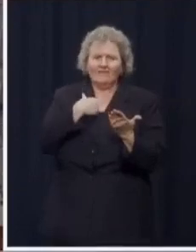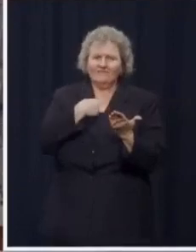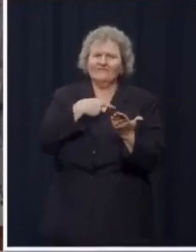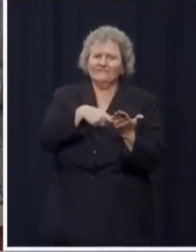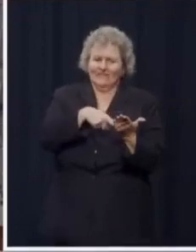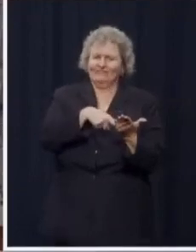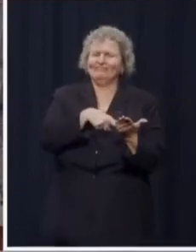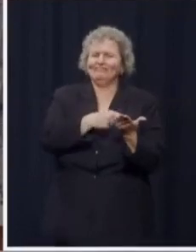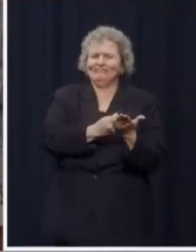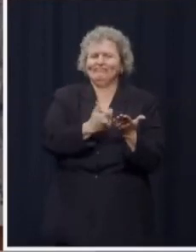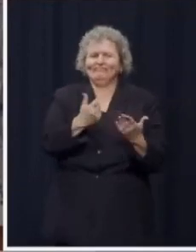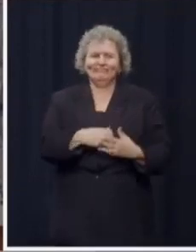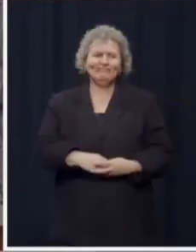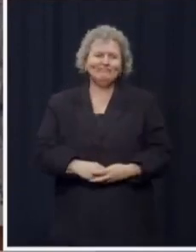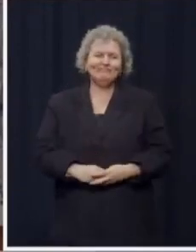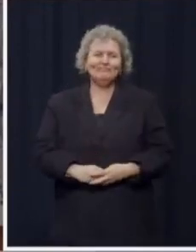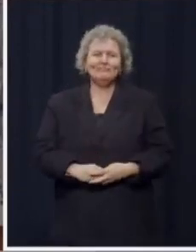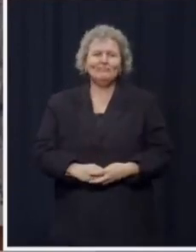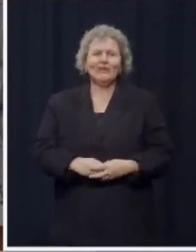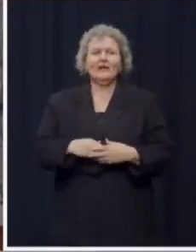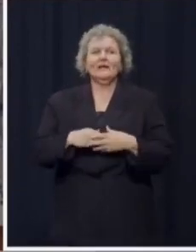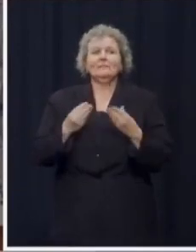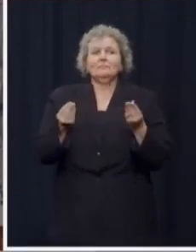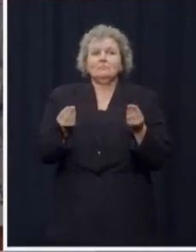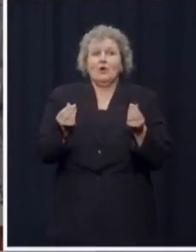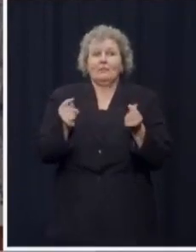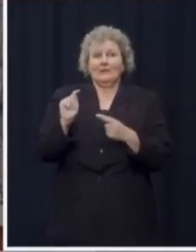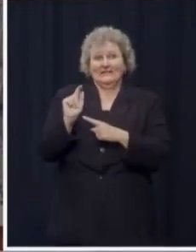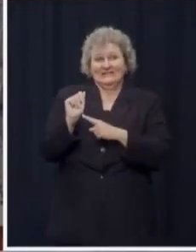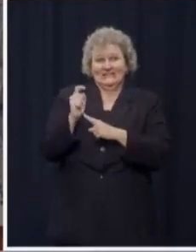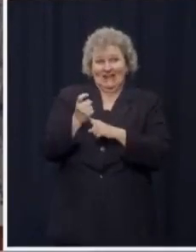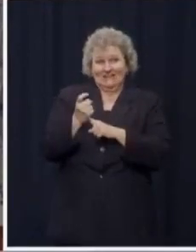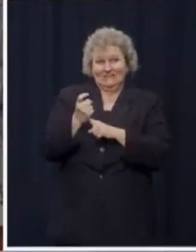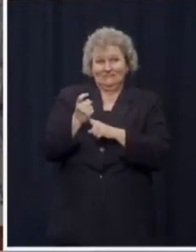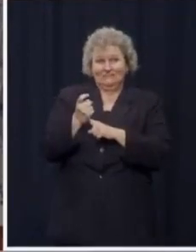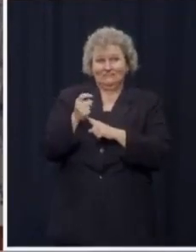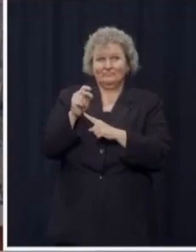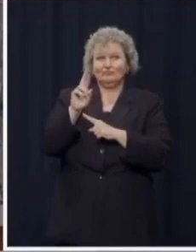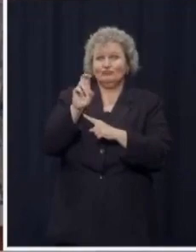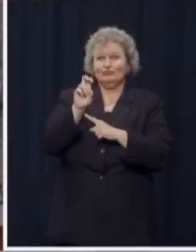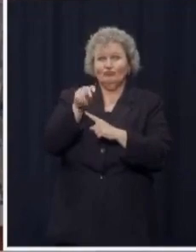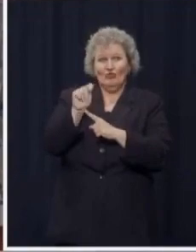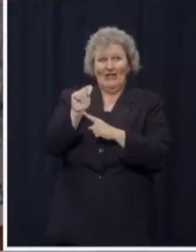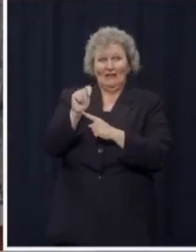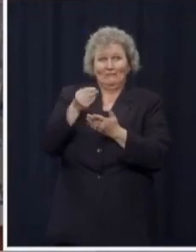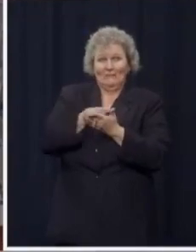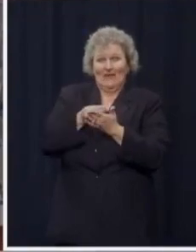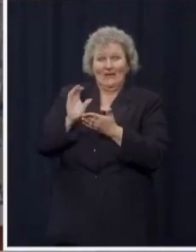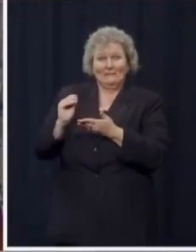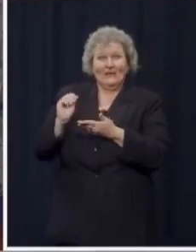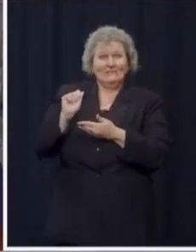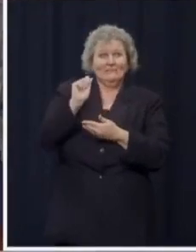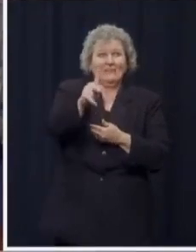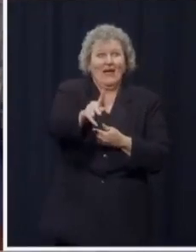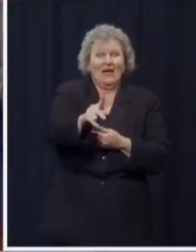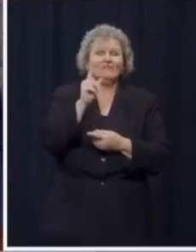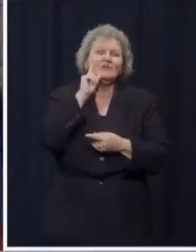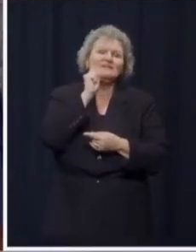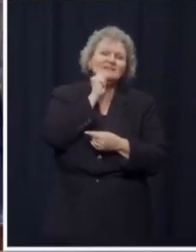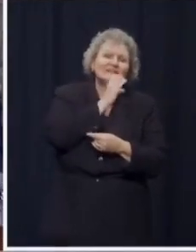Let's expand the property tax rent rebate program for our seniors and for disabled Pennsylvanians.